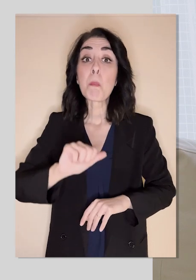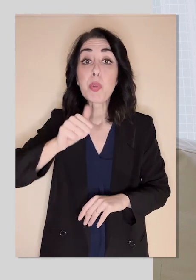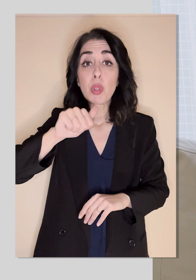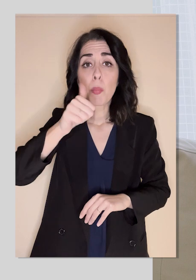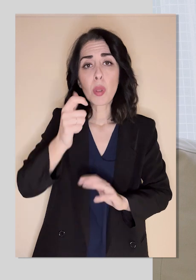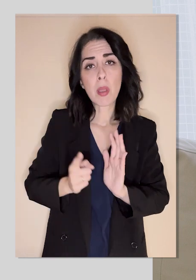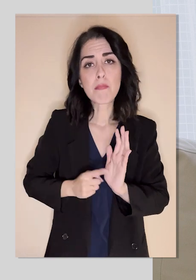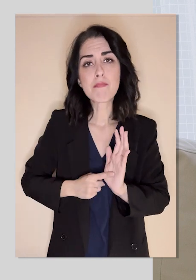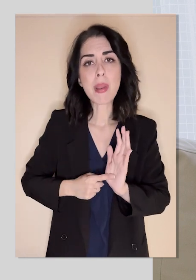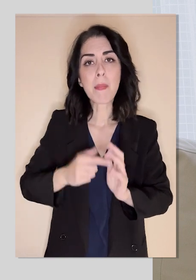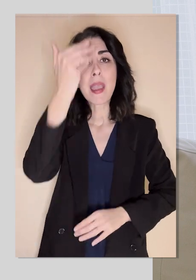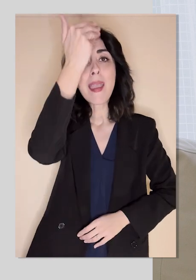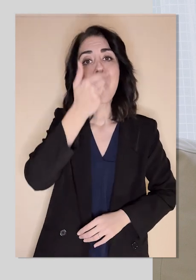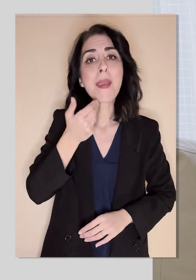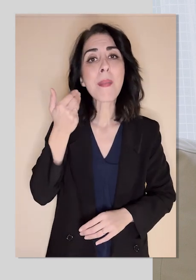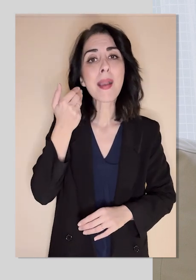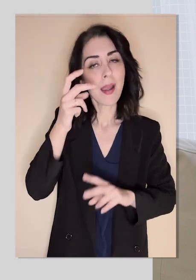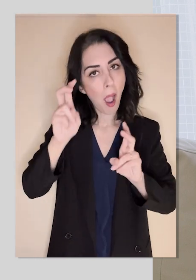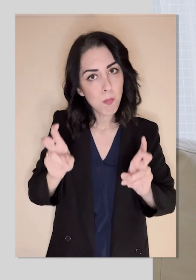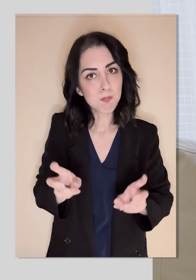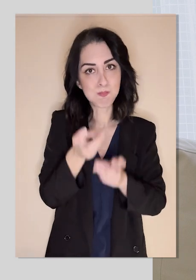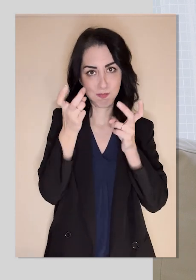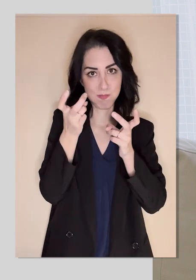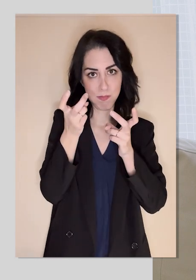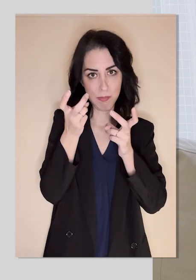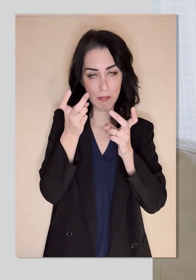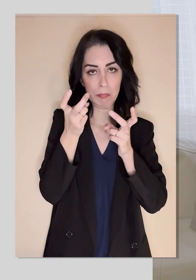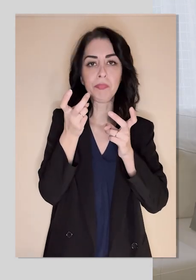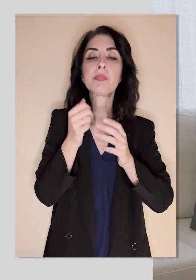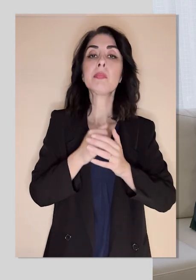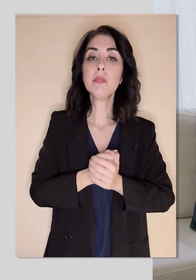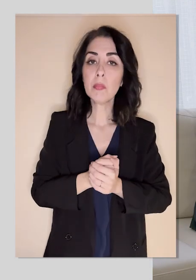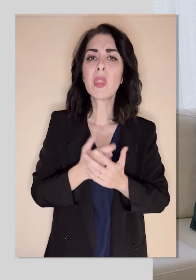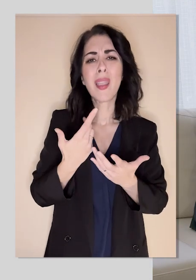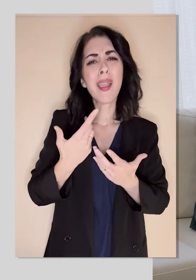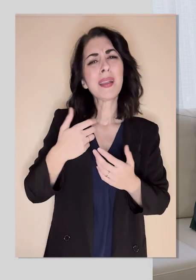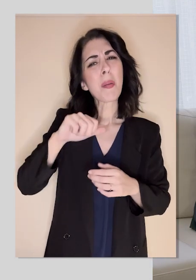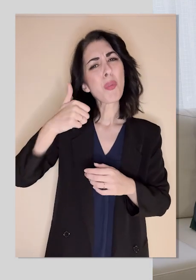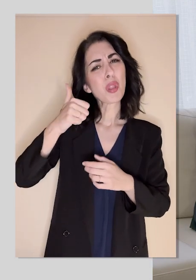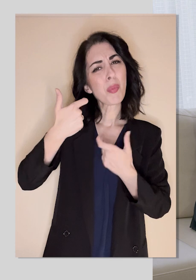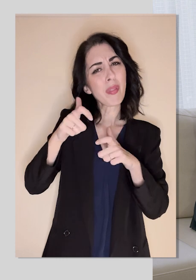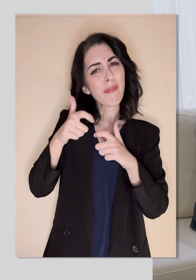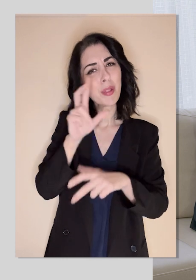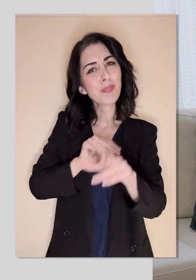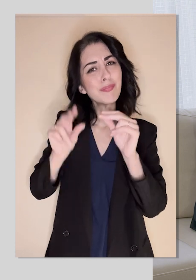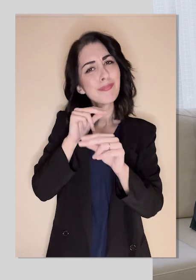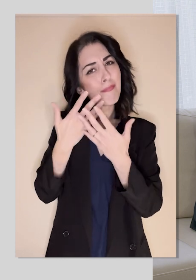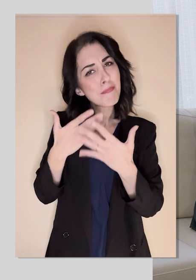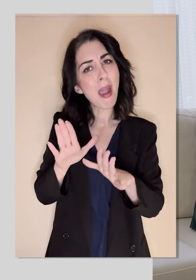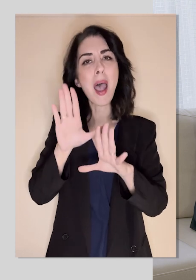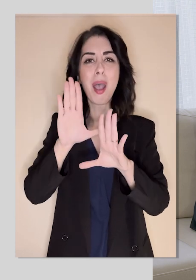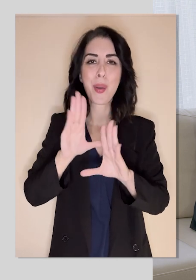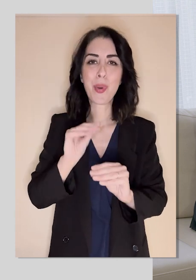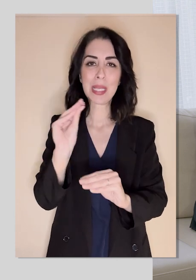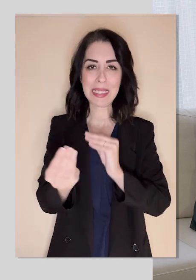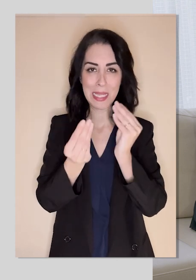So we diagnose migraine in a certain way. And at the beginning of the video, we talked about some of the symptoms you need for migraine.